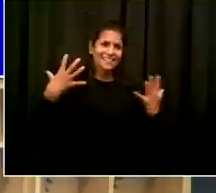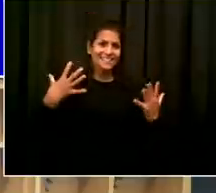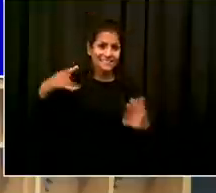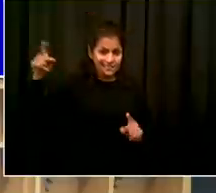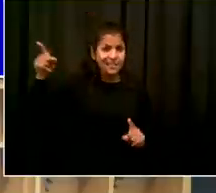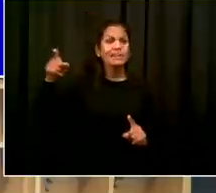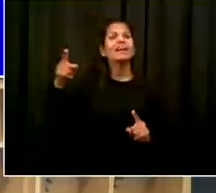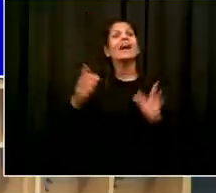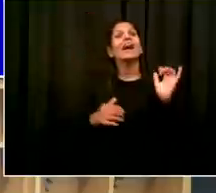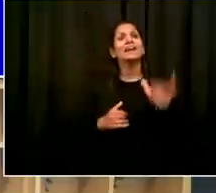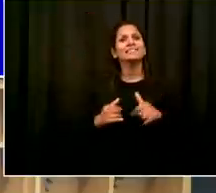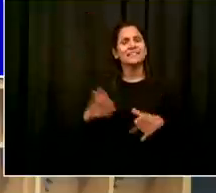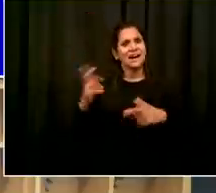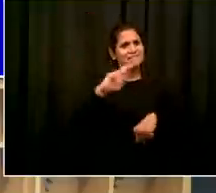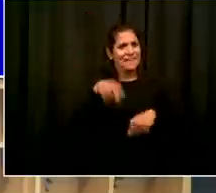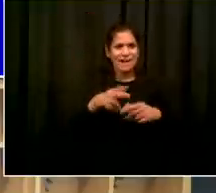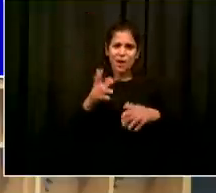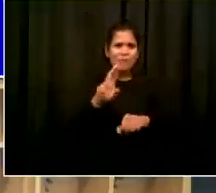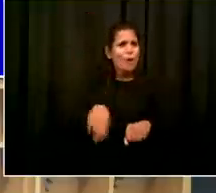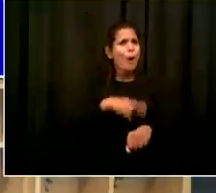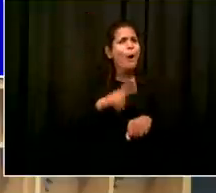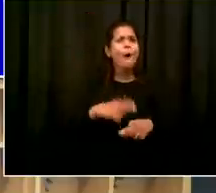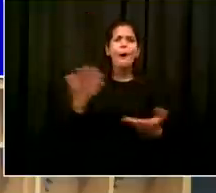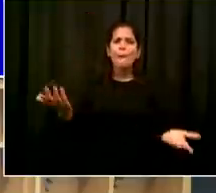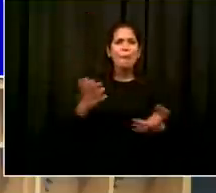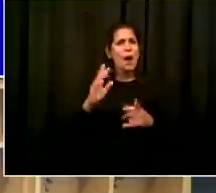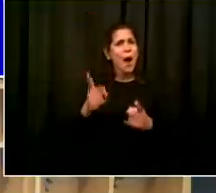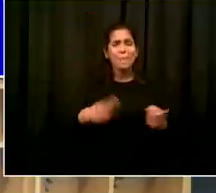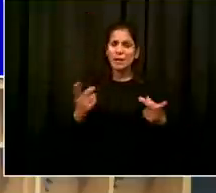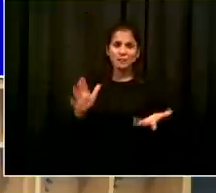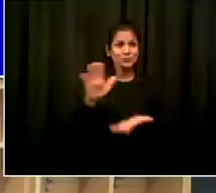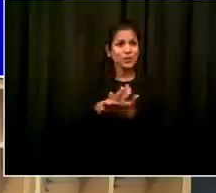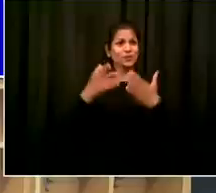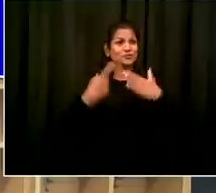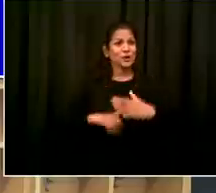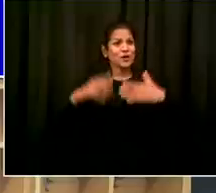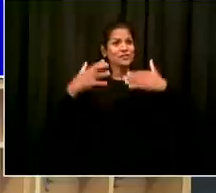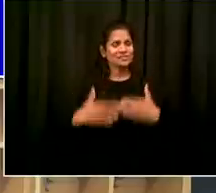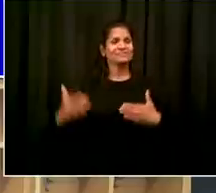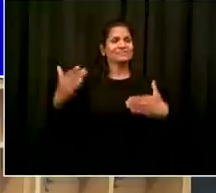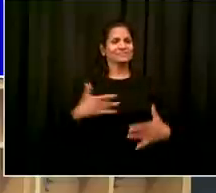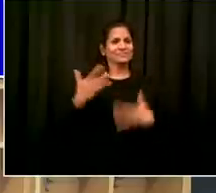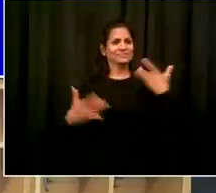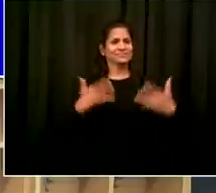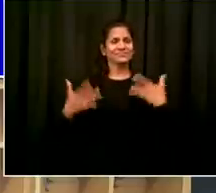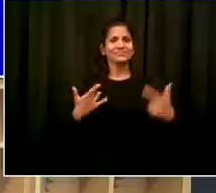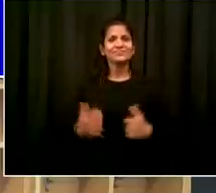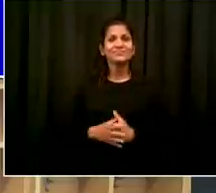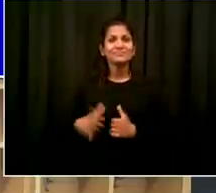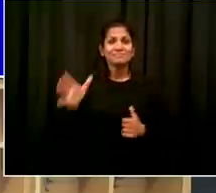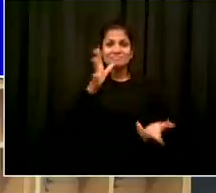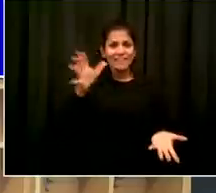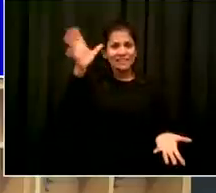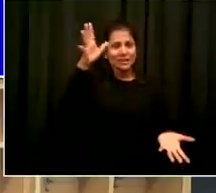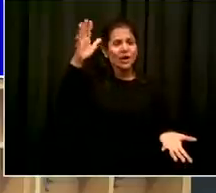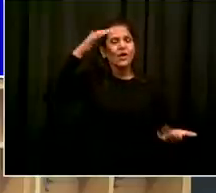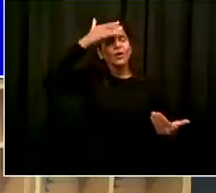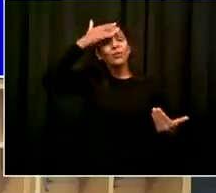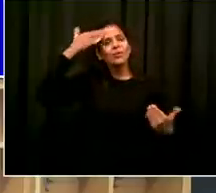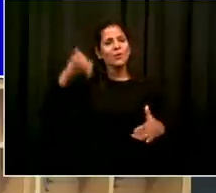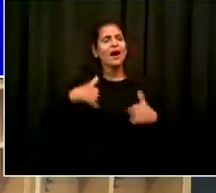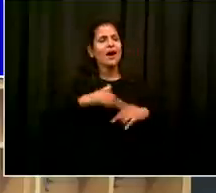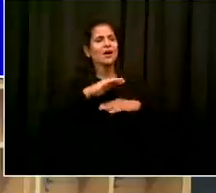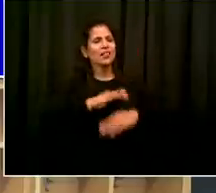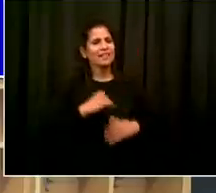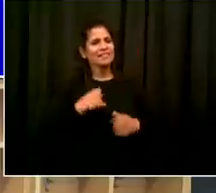need a little relief too and it was great to see that the educators were there to embrace their kids and continue to help the kids